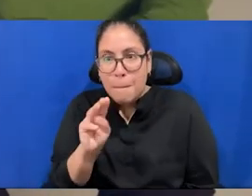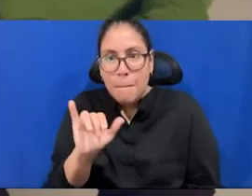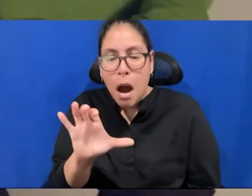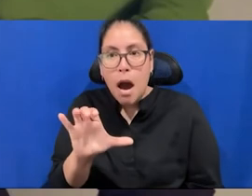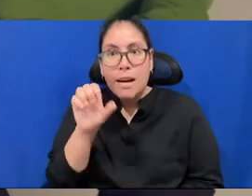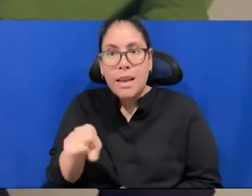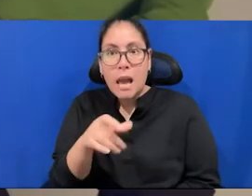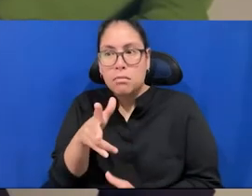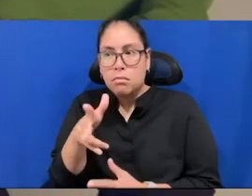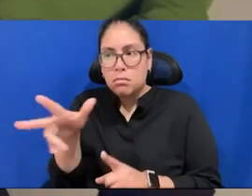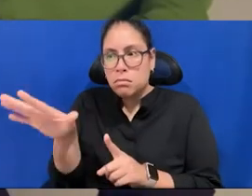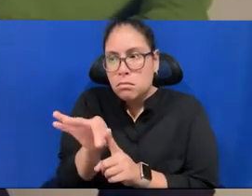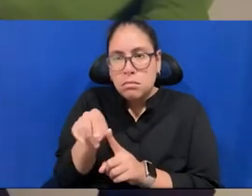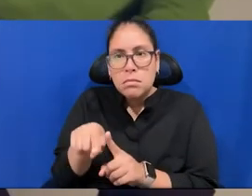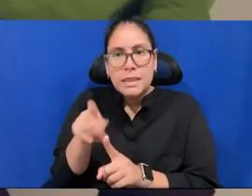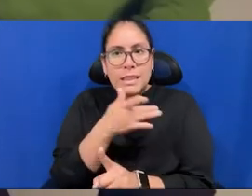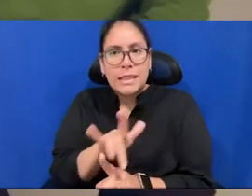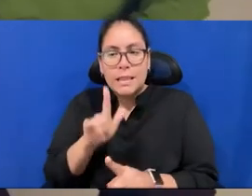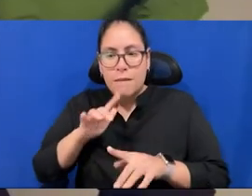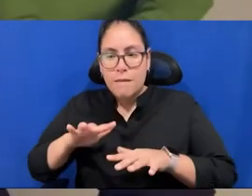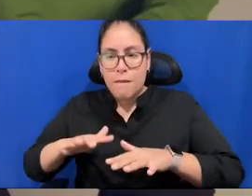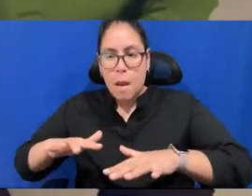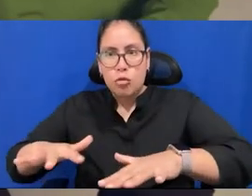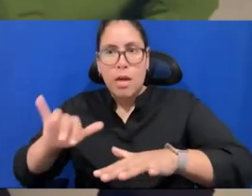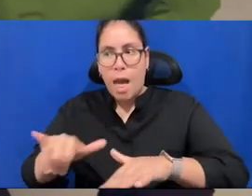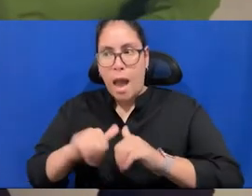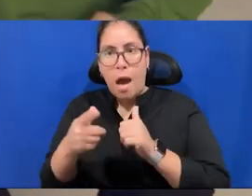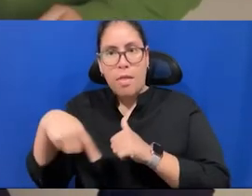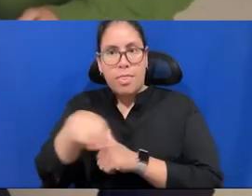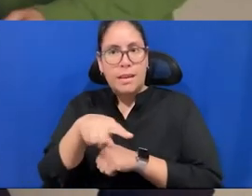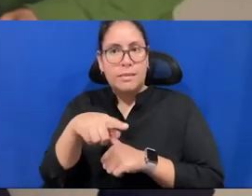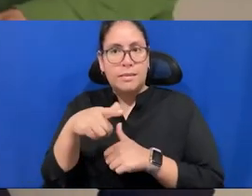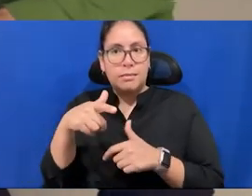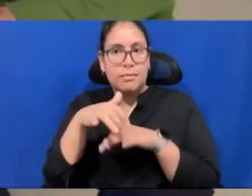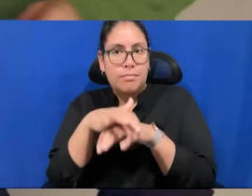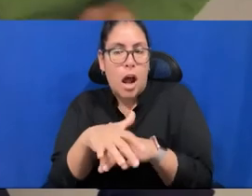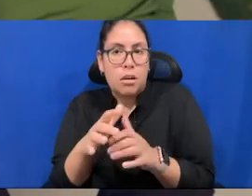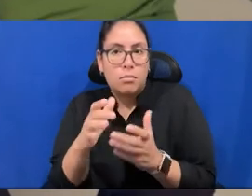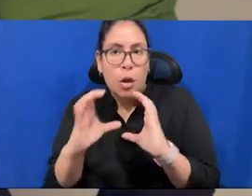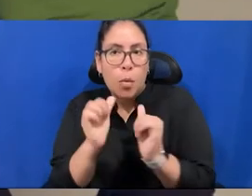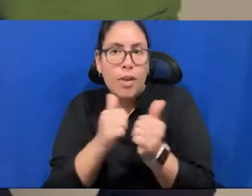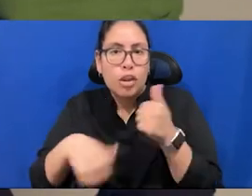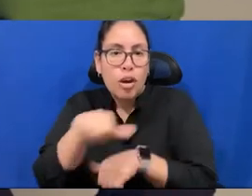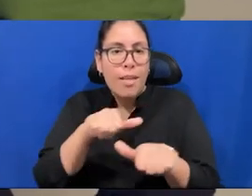And then, you know, with that, then we collaborate with the Max Bank Institute, with MIT and we, with many, you know, institutions around the world with biothermology